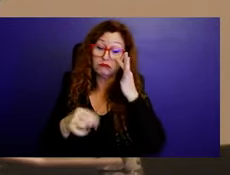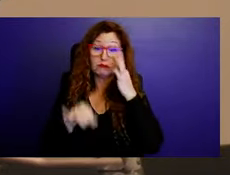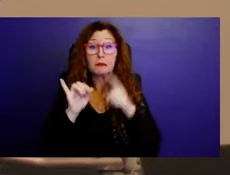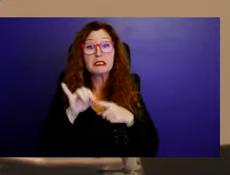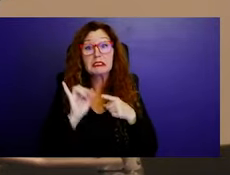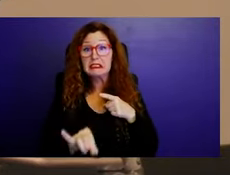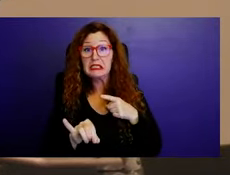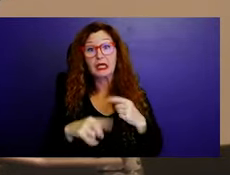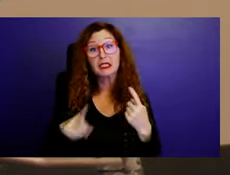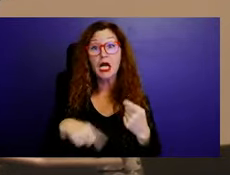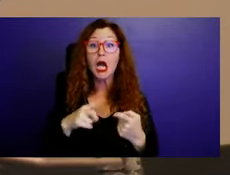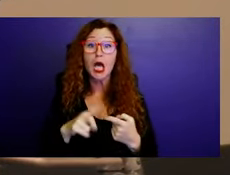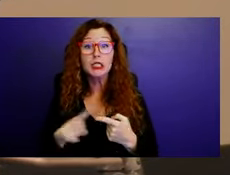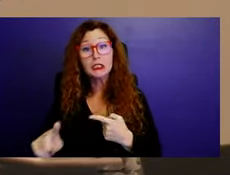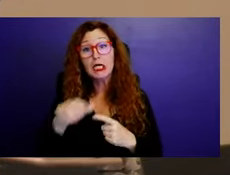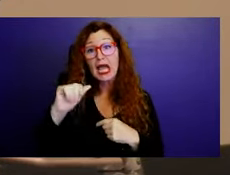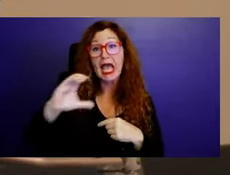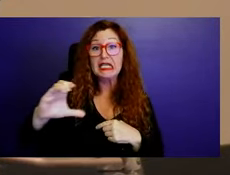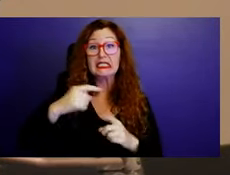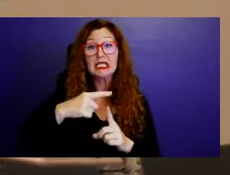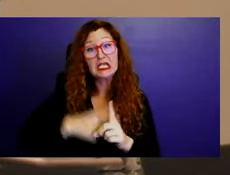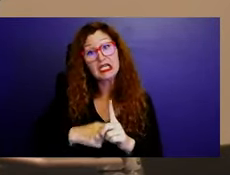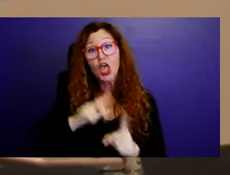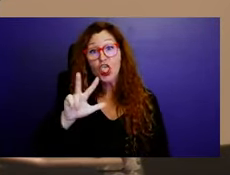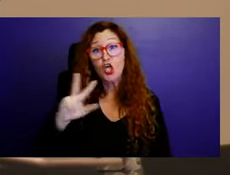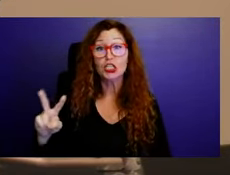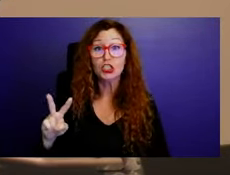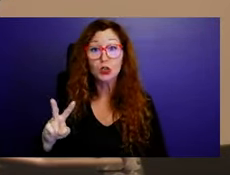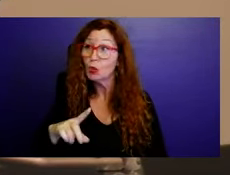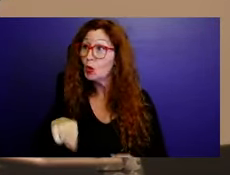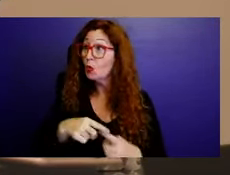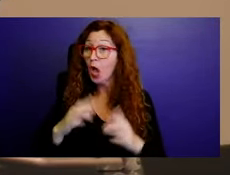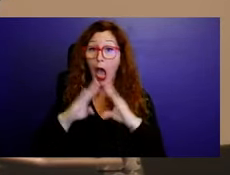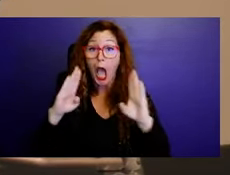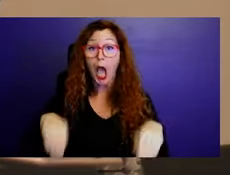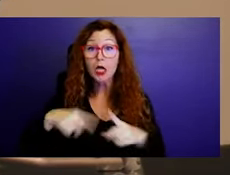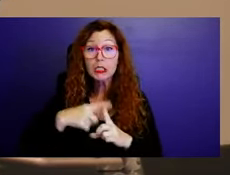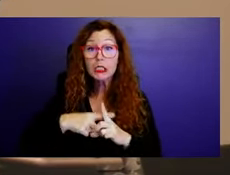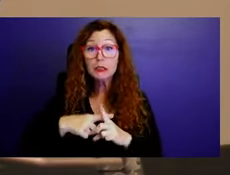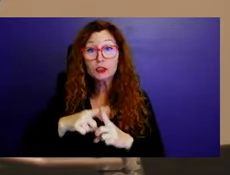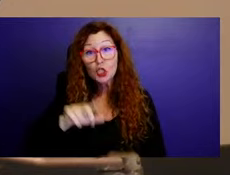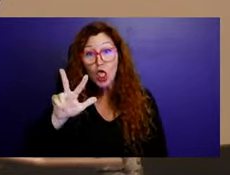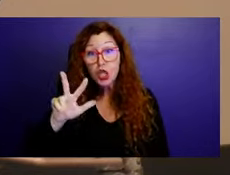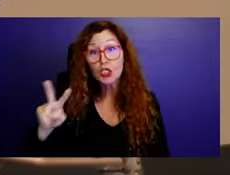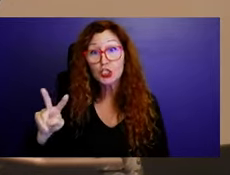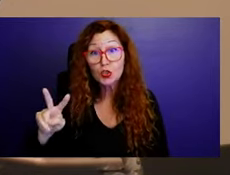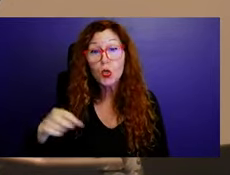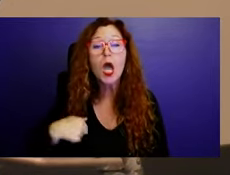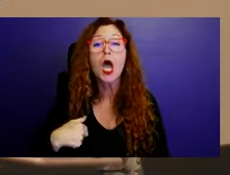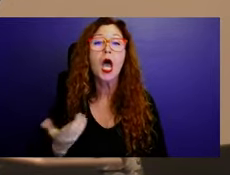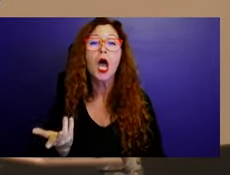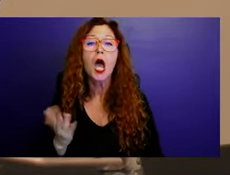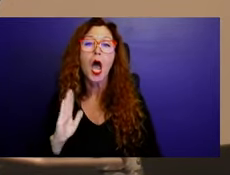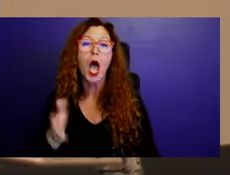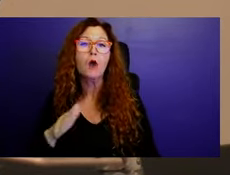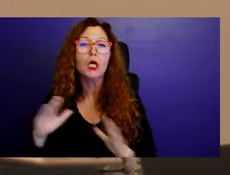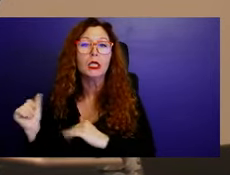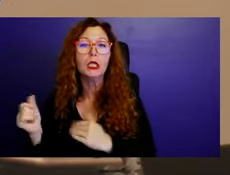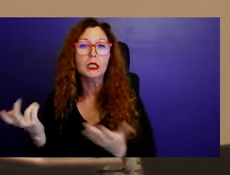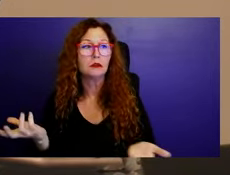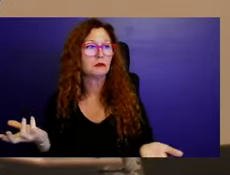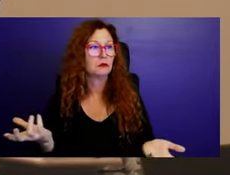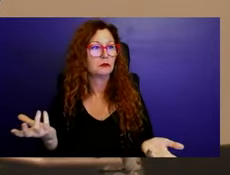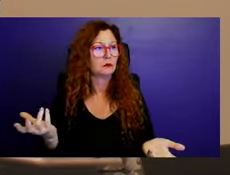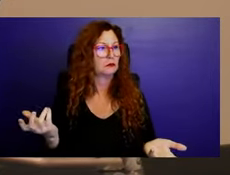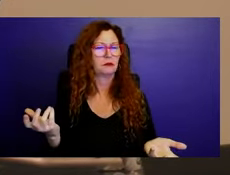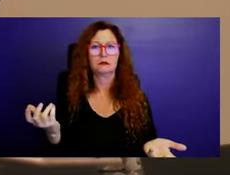32 degrees. I'm not leaving until that happens. And as you know, it's not going to happen and stuff. And as far as